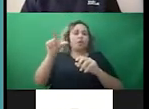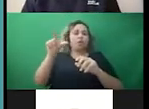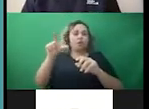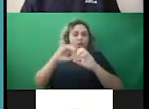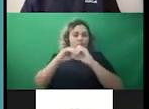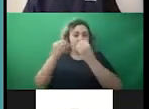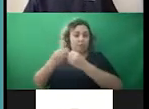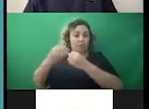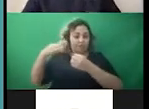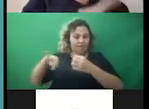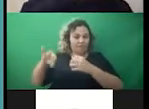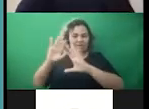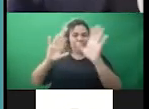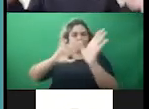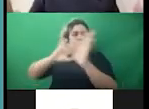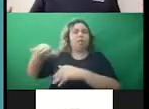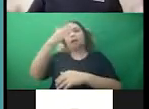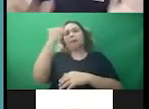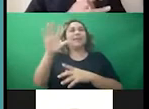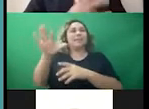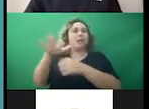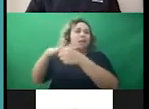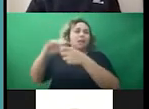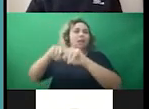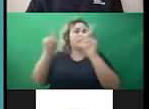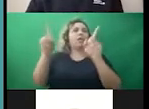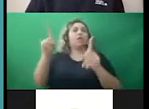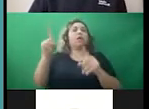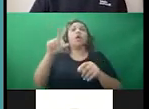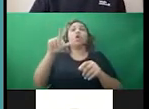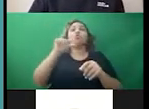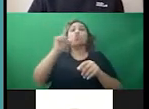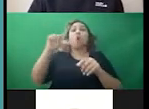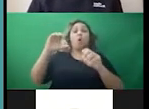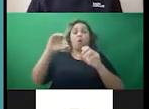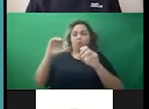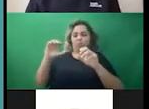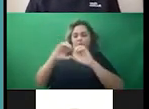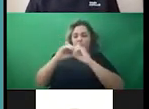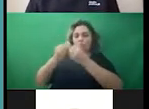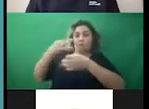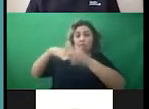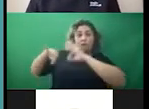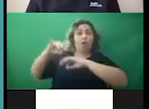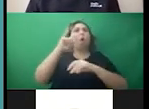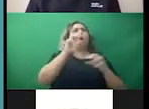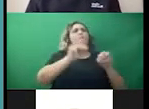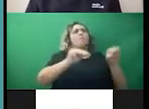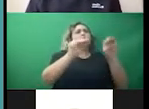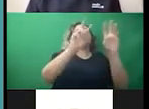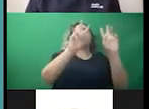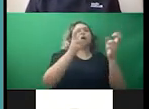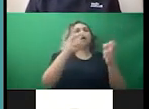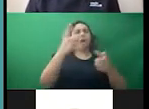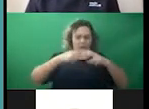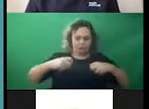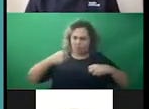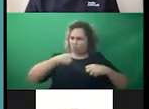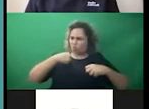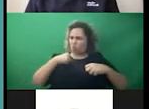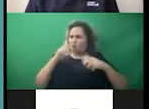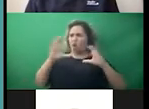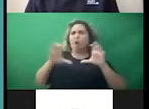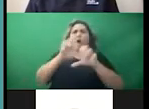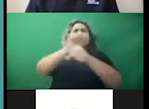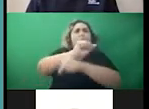a whole other 90 minute session on that. But, you know, in nonprofit spaces or movement spaces should always be asking ourselves, who are we doing this